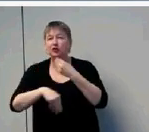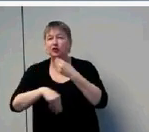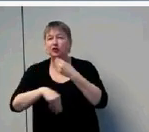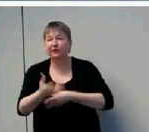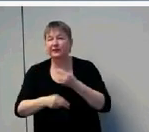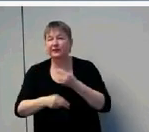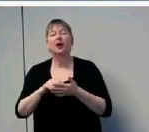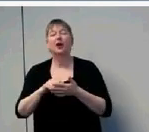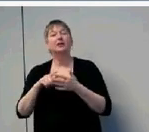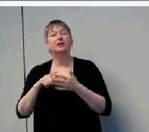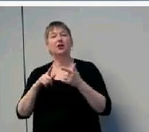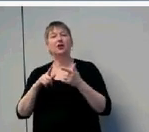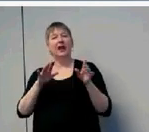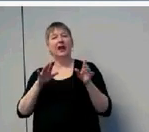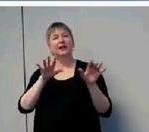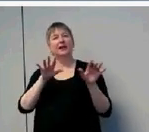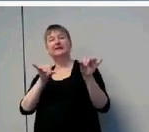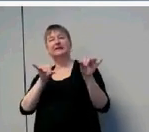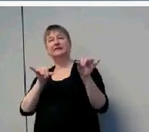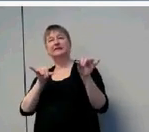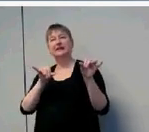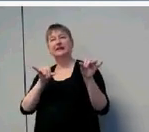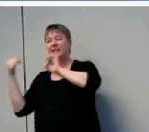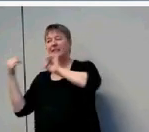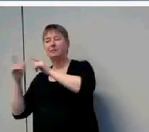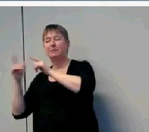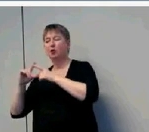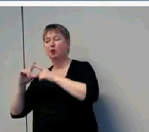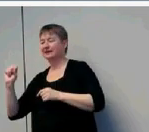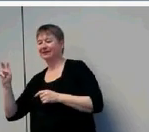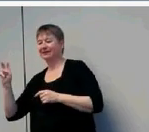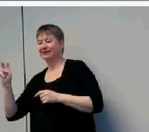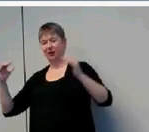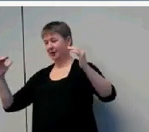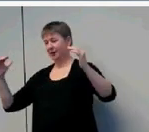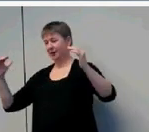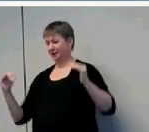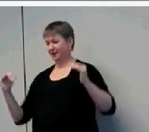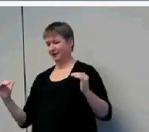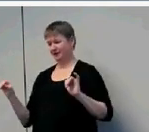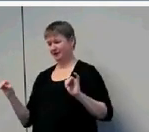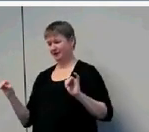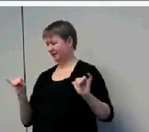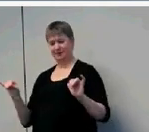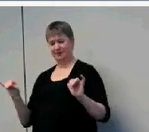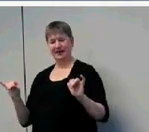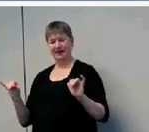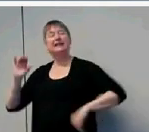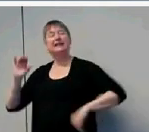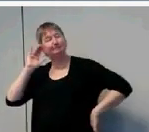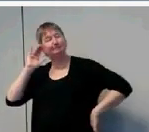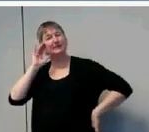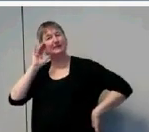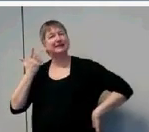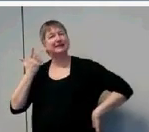like this group over here, moderately severe. And we think that's an issue. That's a concern. And again, amplifies